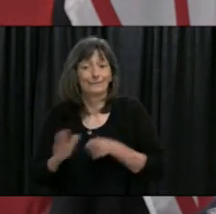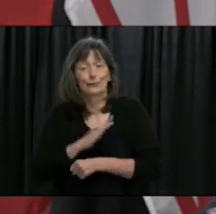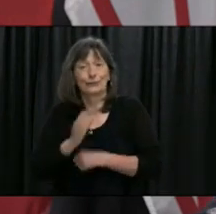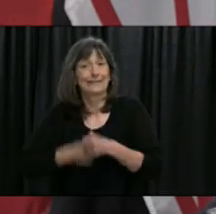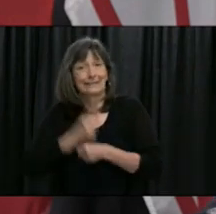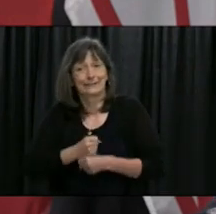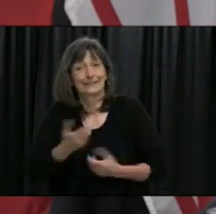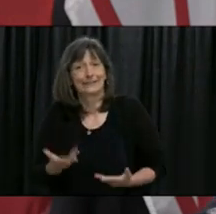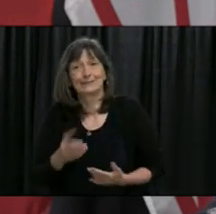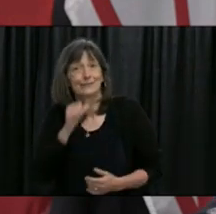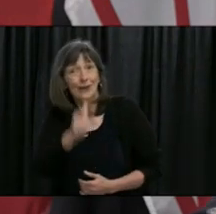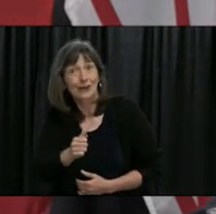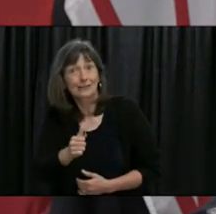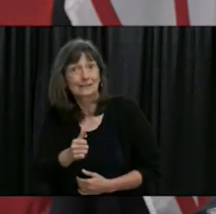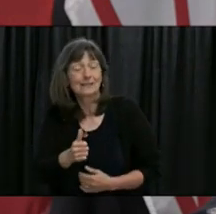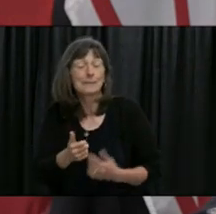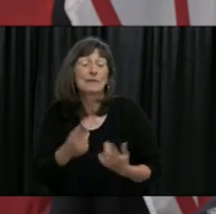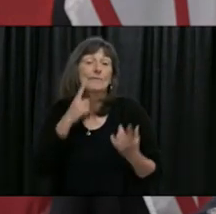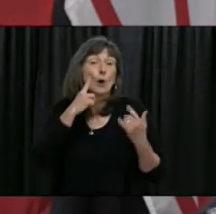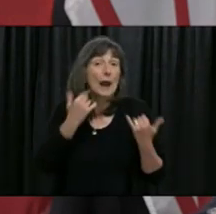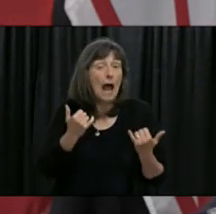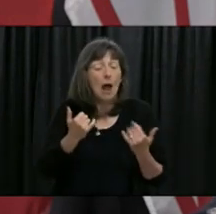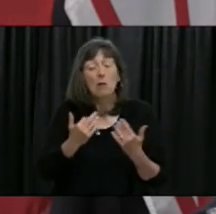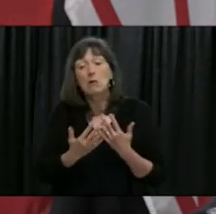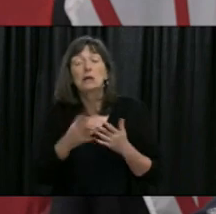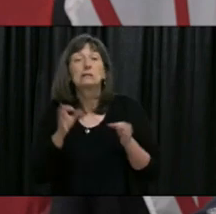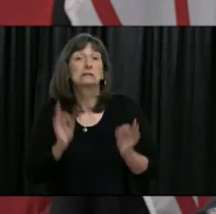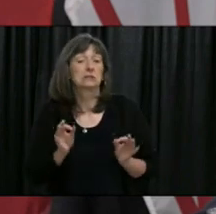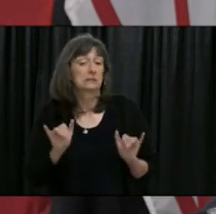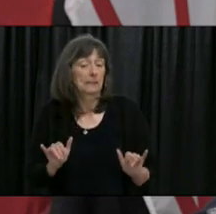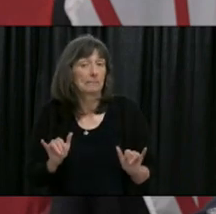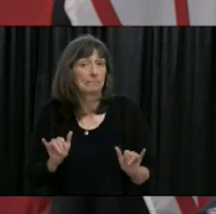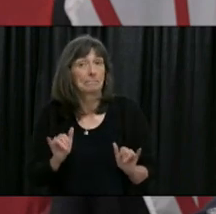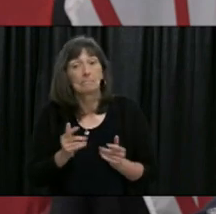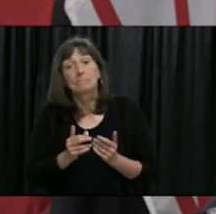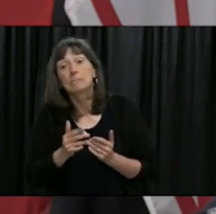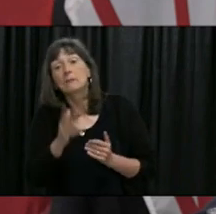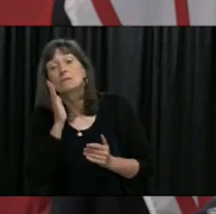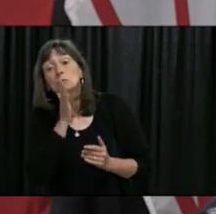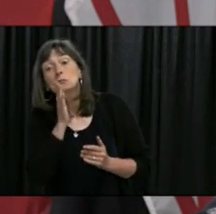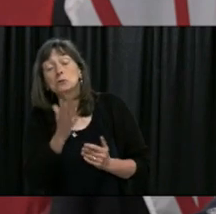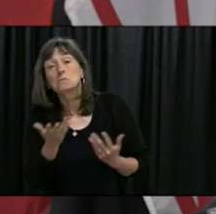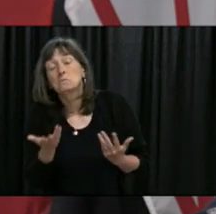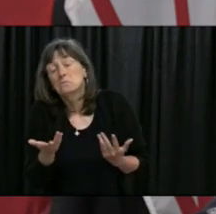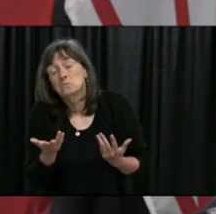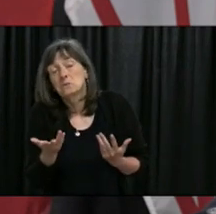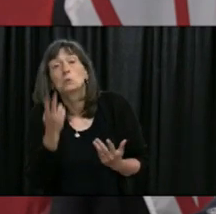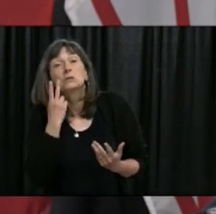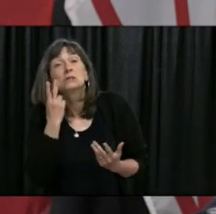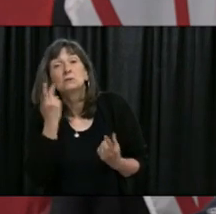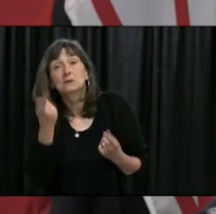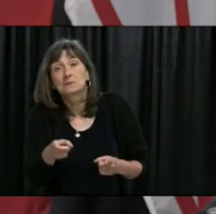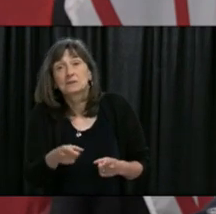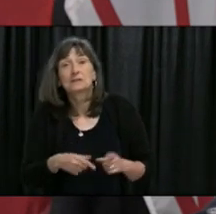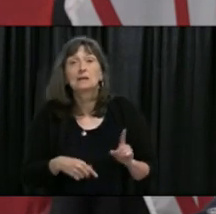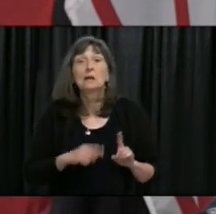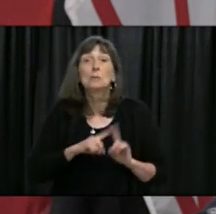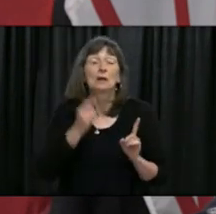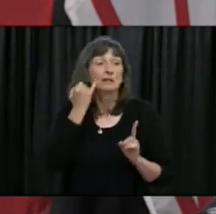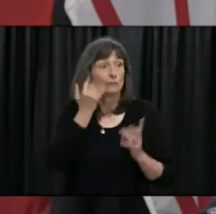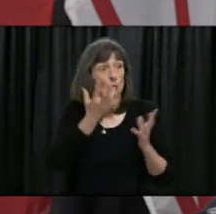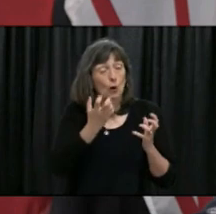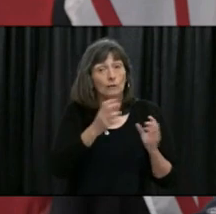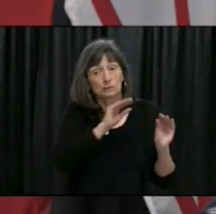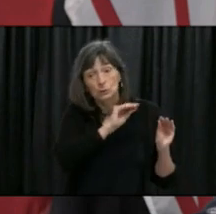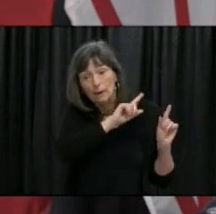goes into the future where we'll be anyone that's coming into or would like to visit Newfoundland and Labrador there is a process